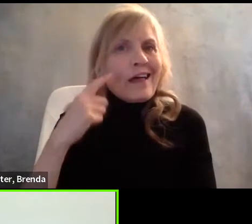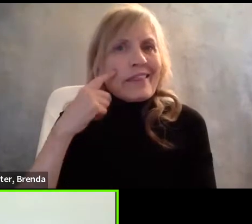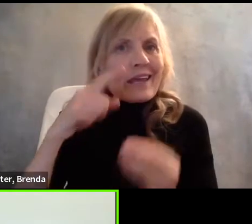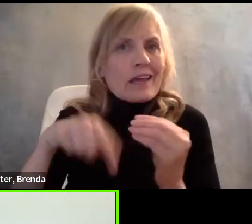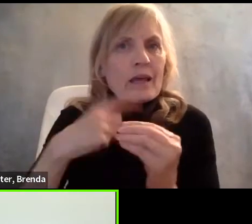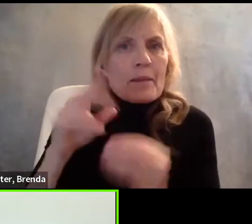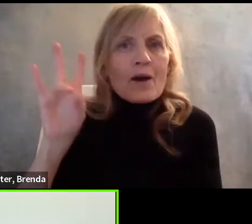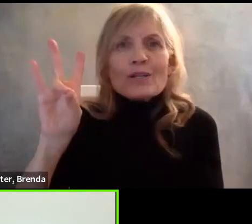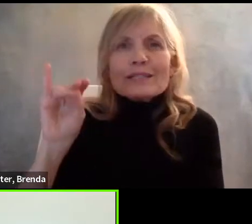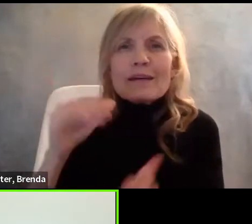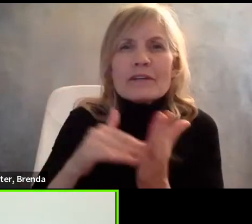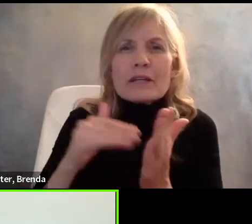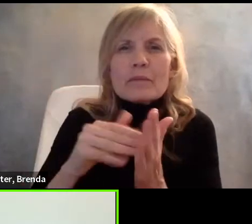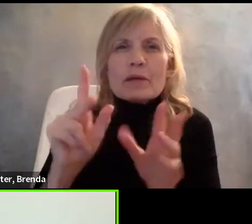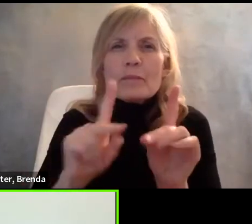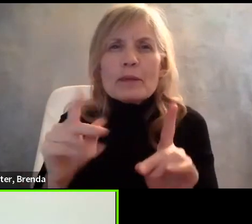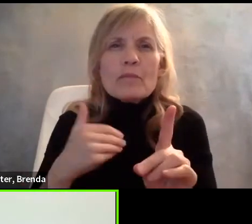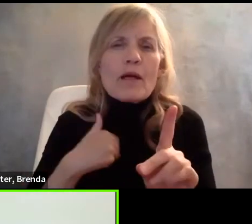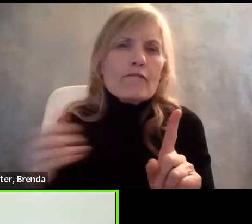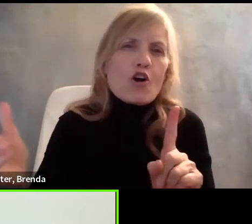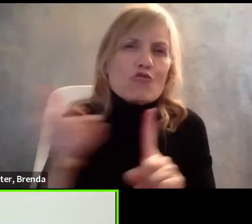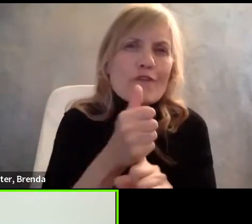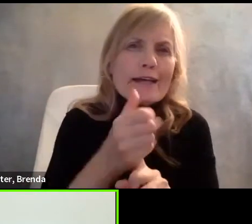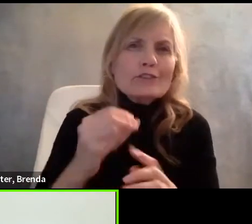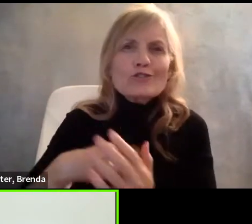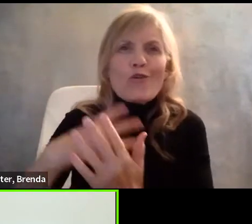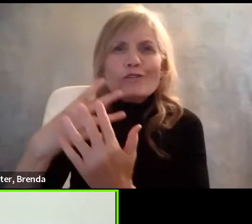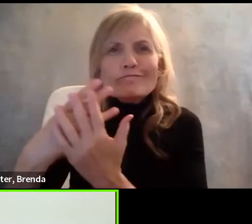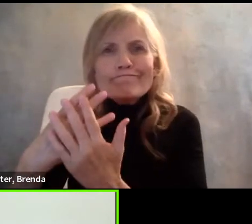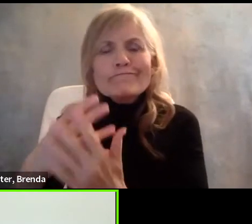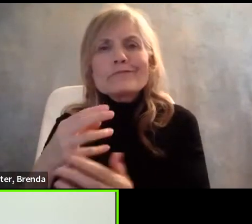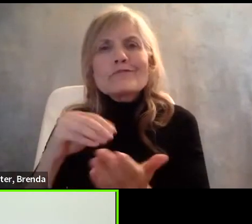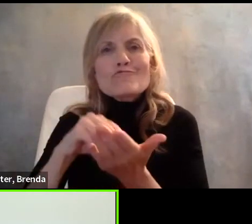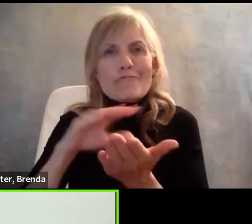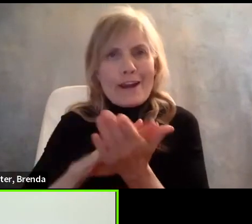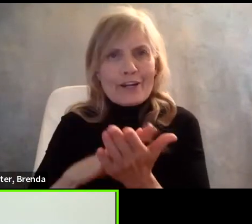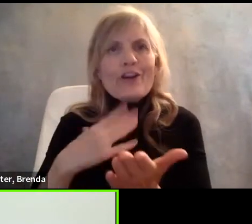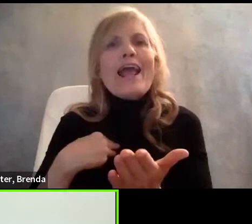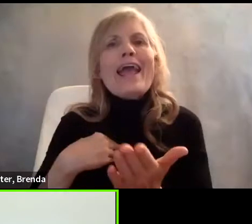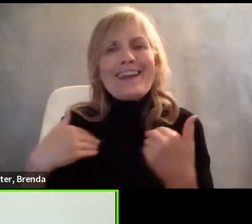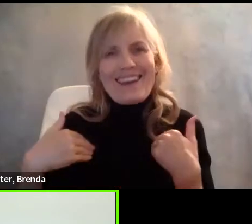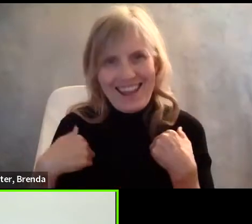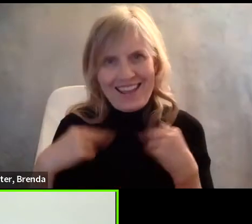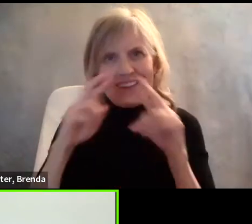Americans who have an arrest or conviction record and who for sure have a gap in their employment,